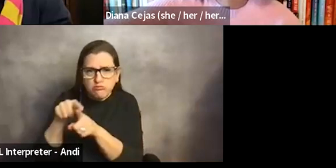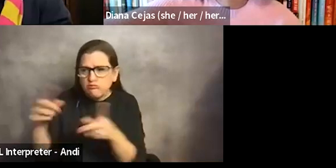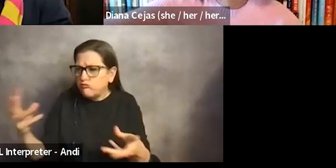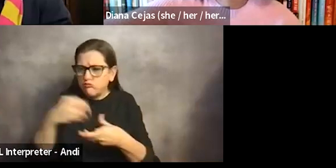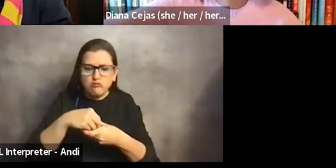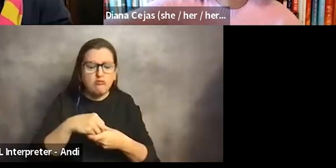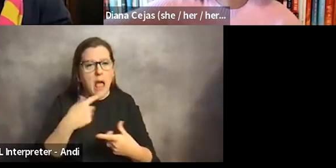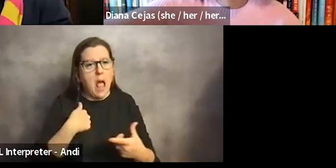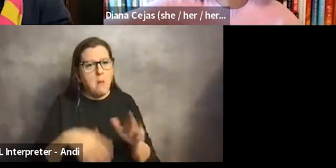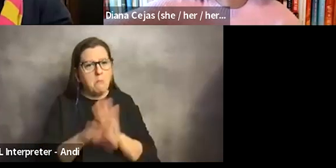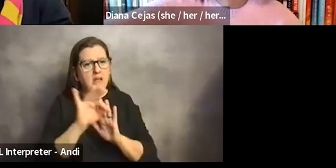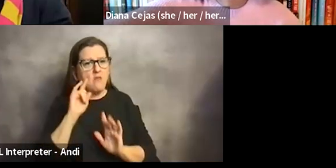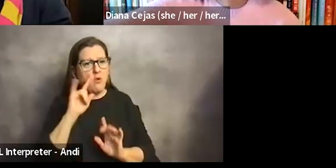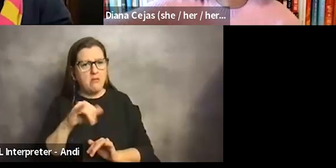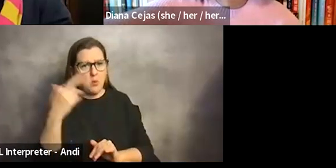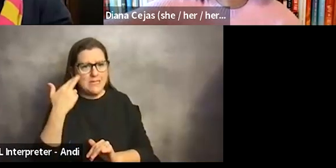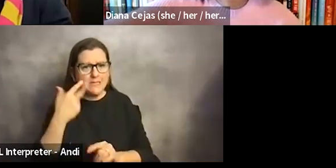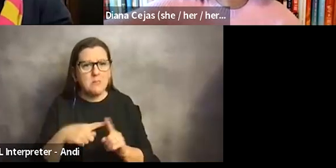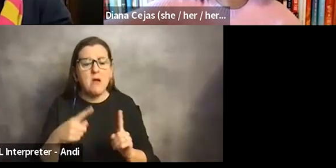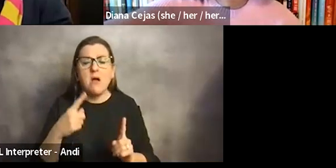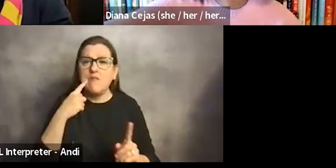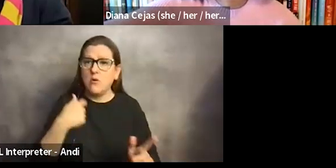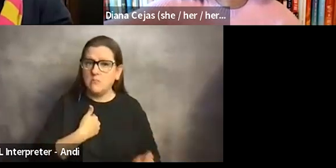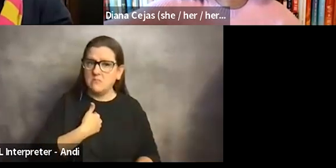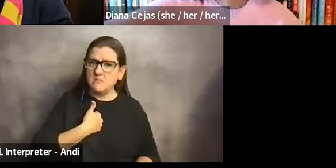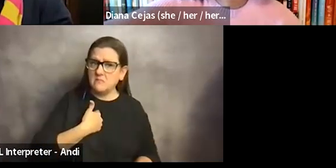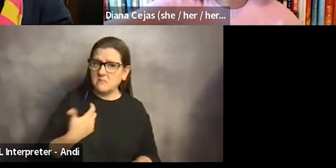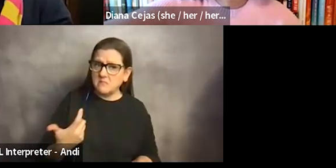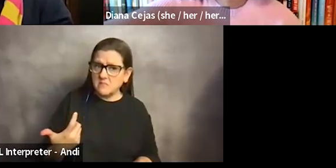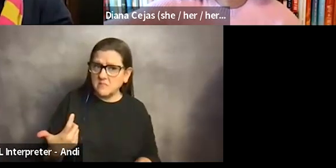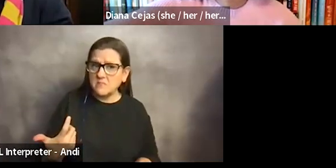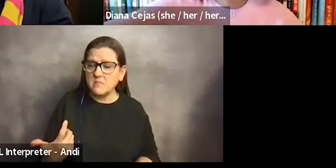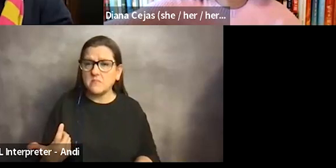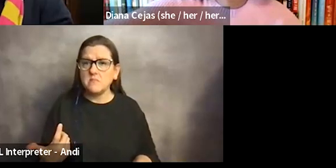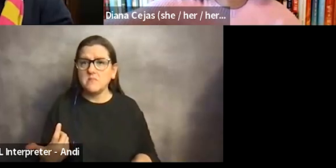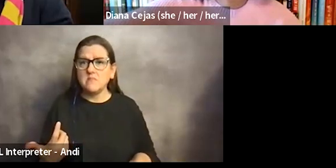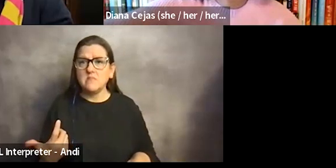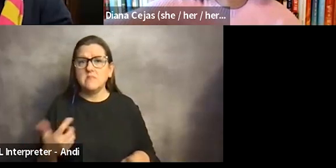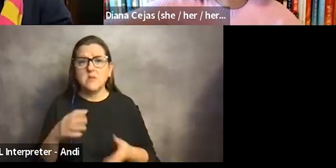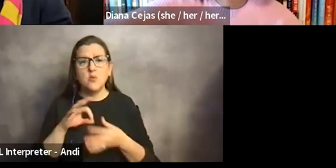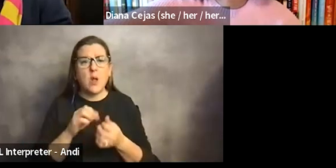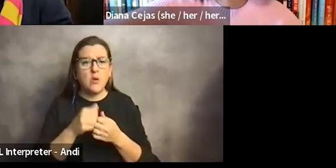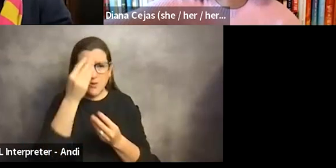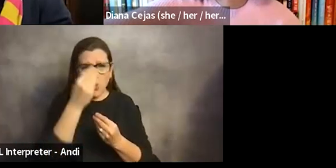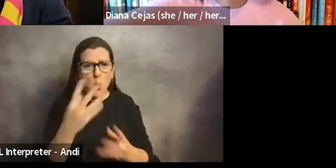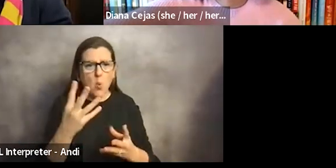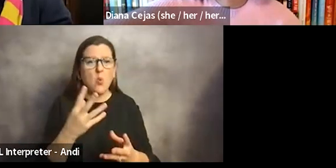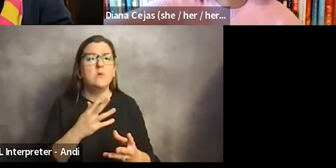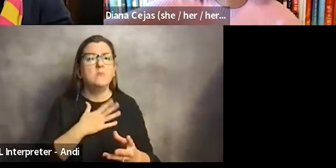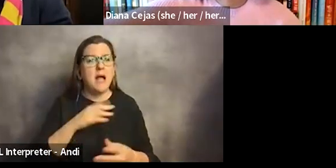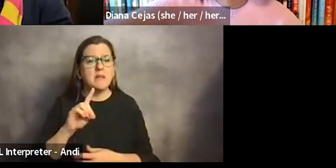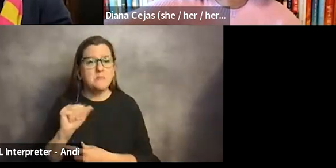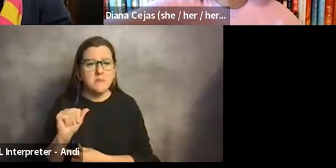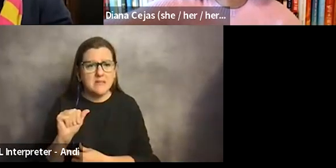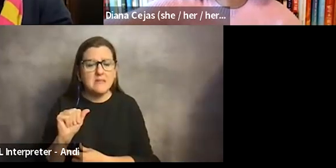I think a lot of the other things are, you know, for me, um, in, uh, disclosure of my disability and, and, and kind of